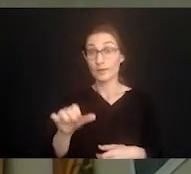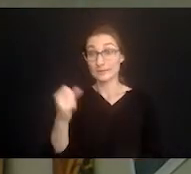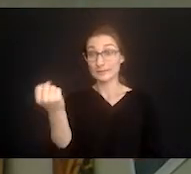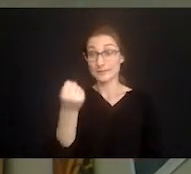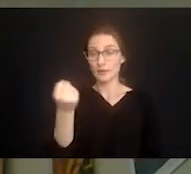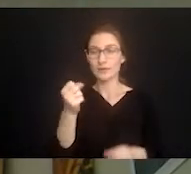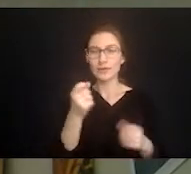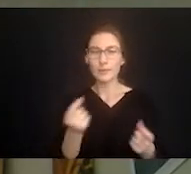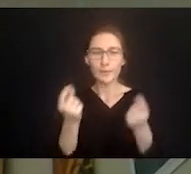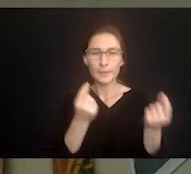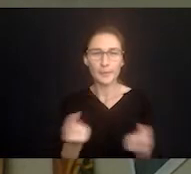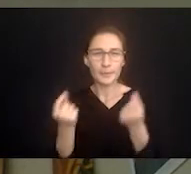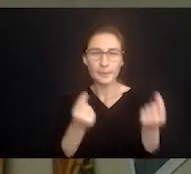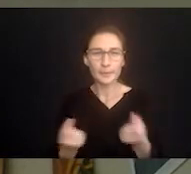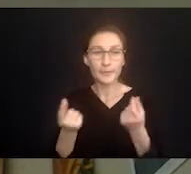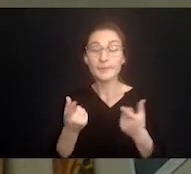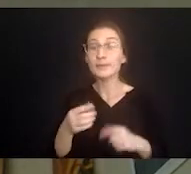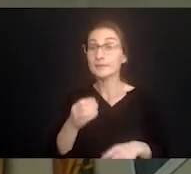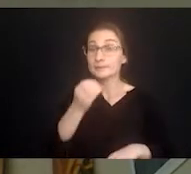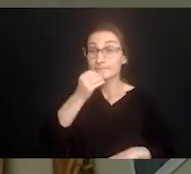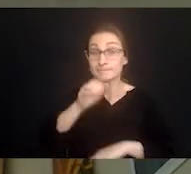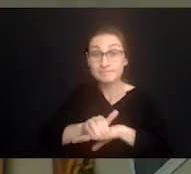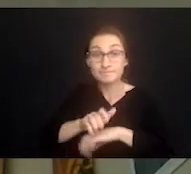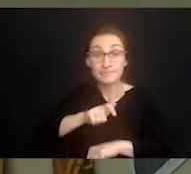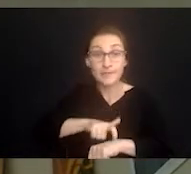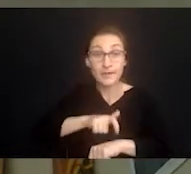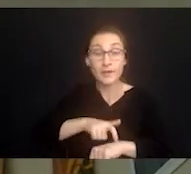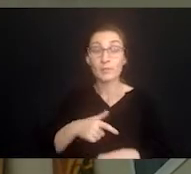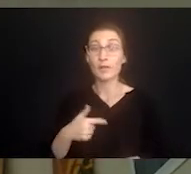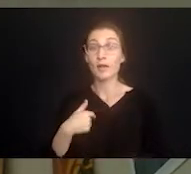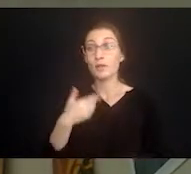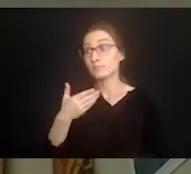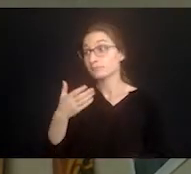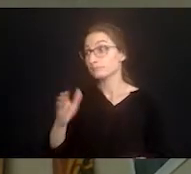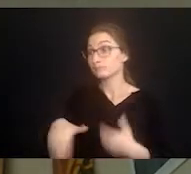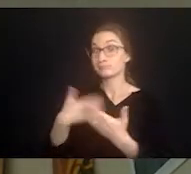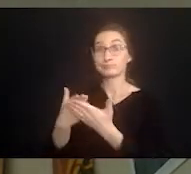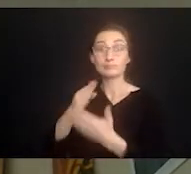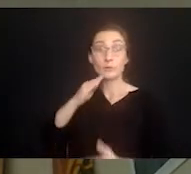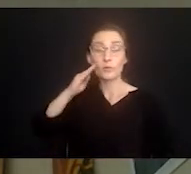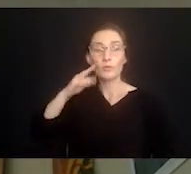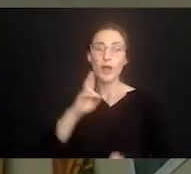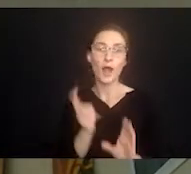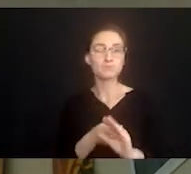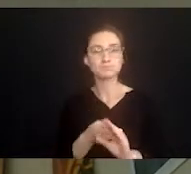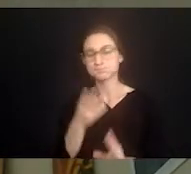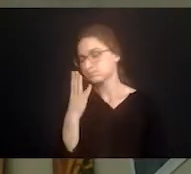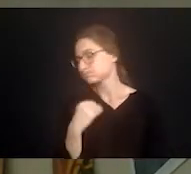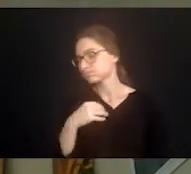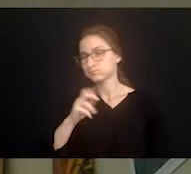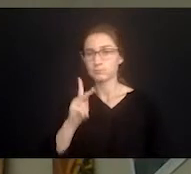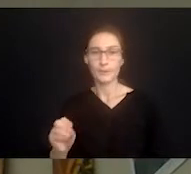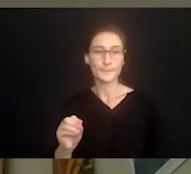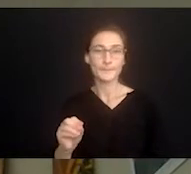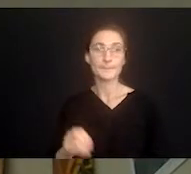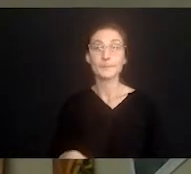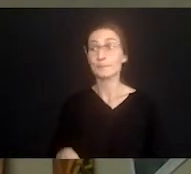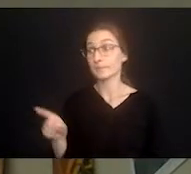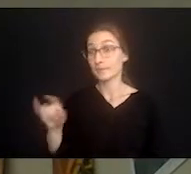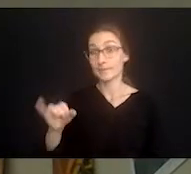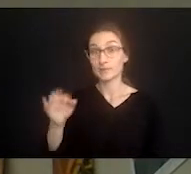busy day ended on Saturday, it was about dinner time. I went home and I just fell asleep. I was exhausted.